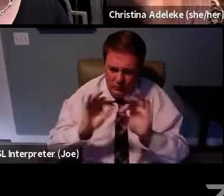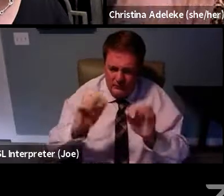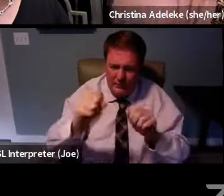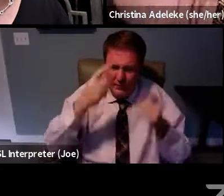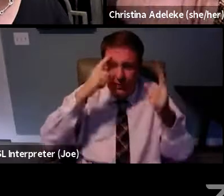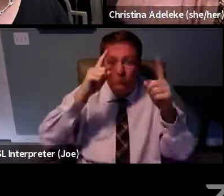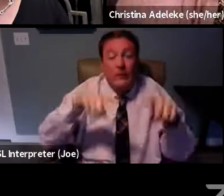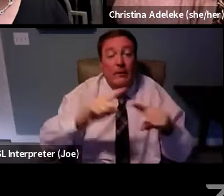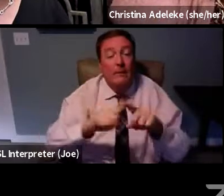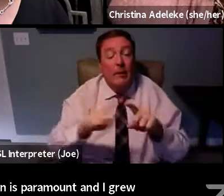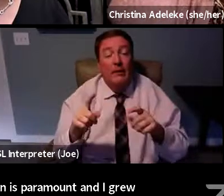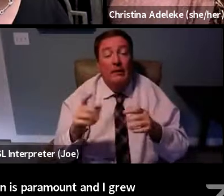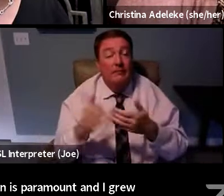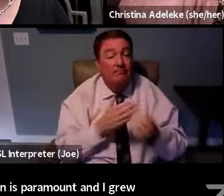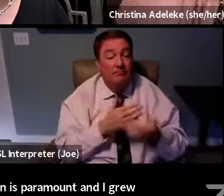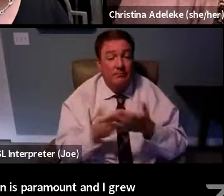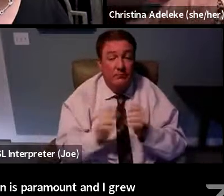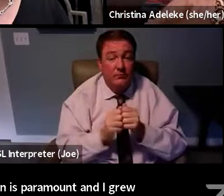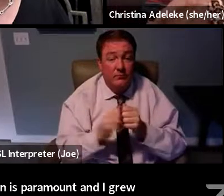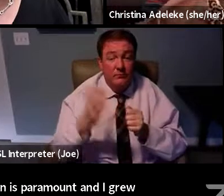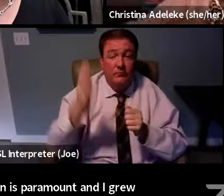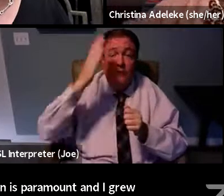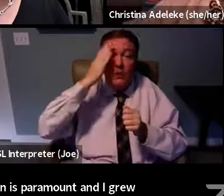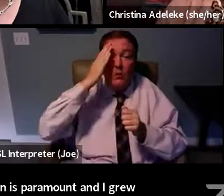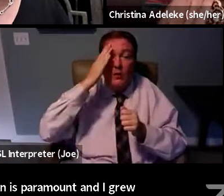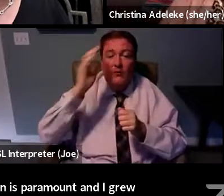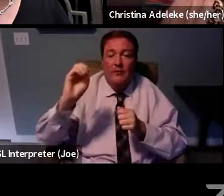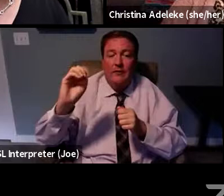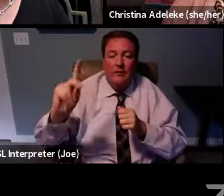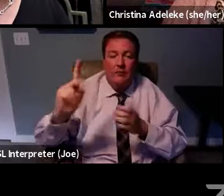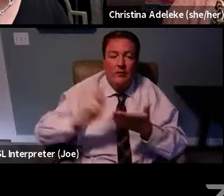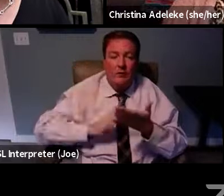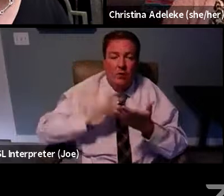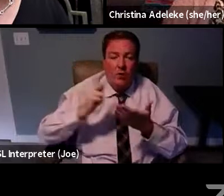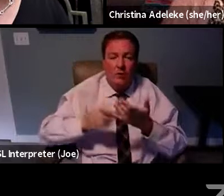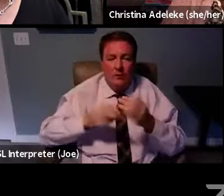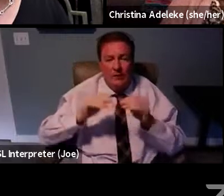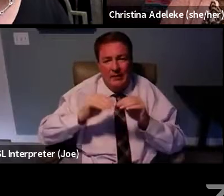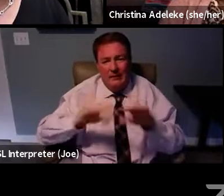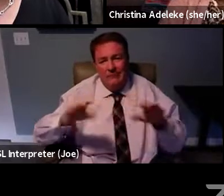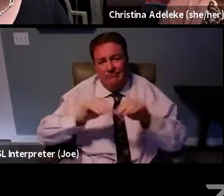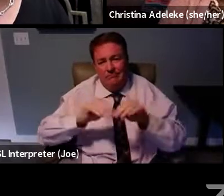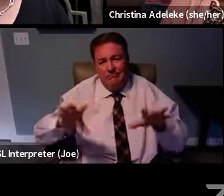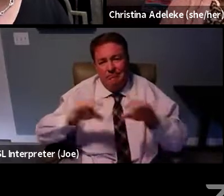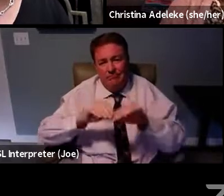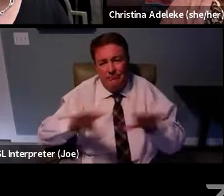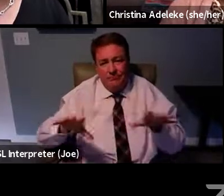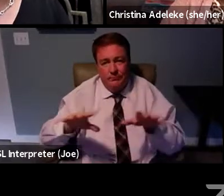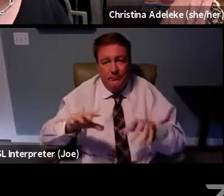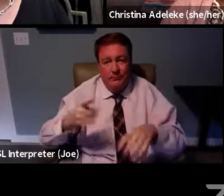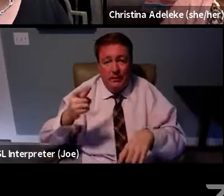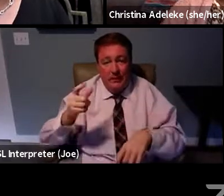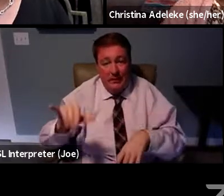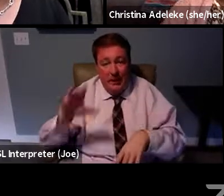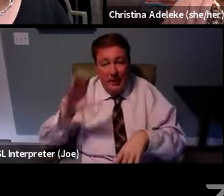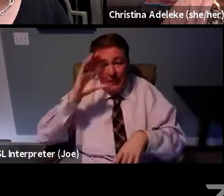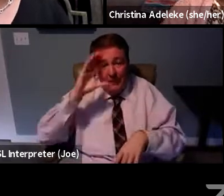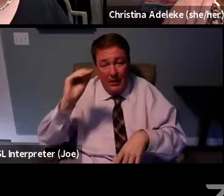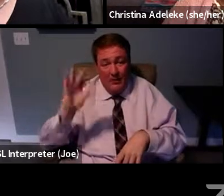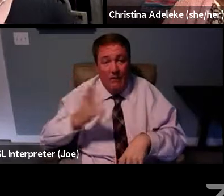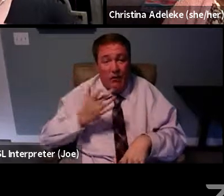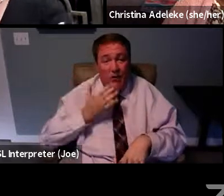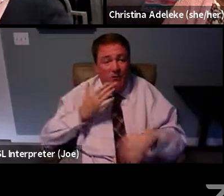of you. But even with all the awareness and education programs that has been offered out there, gay men of color are